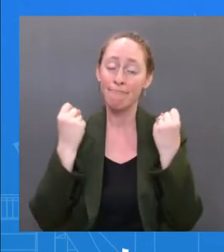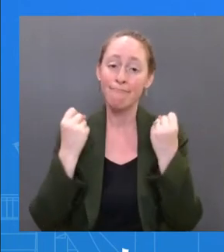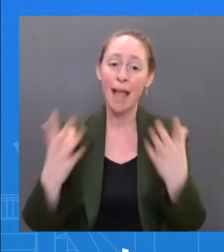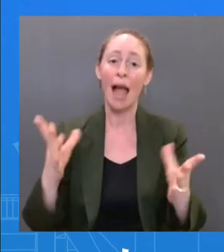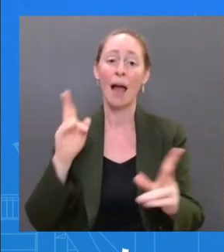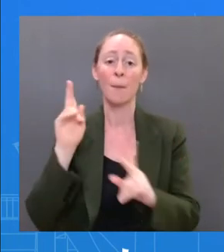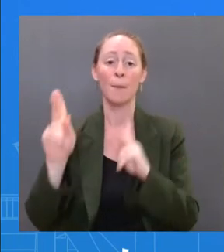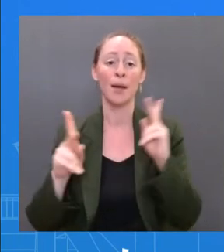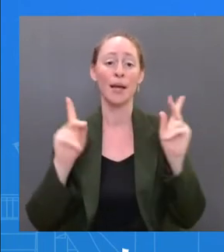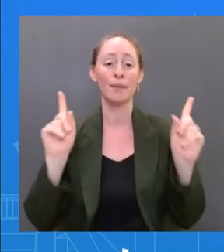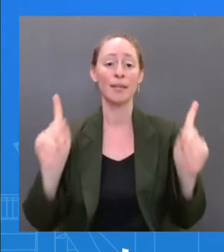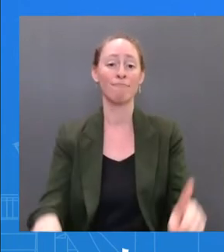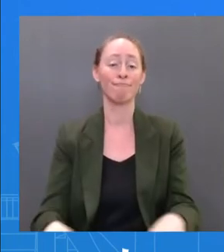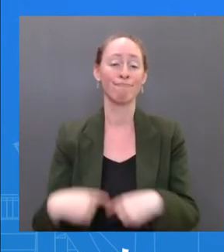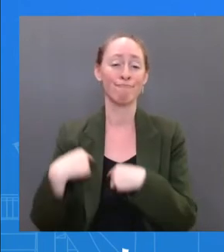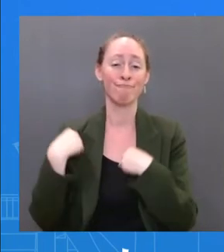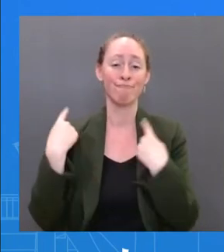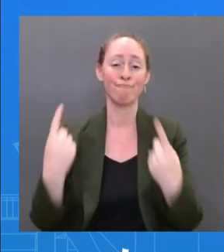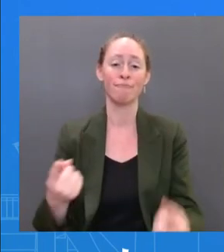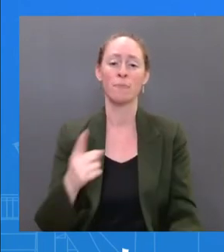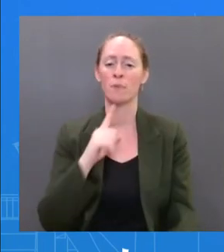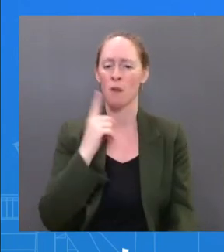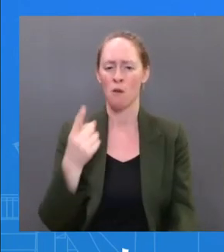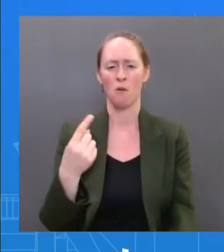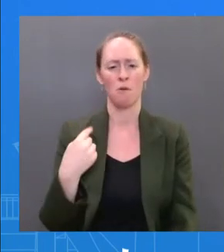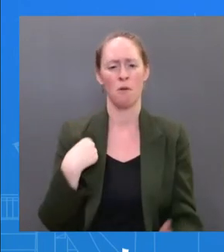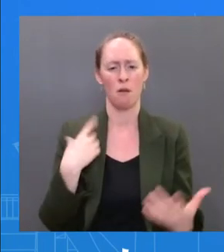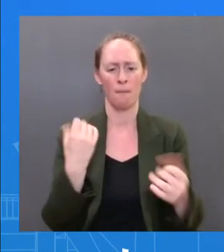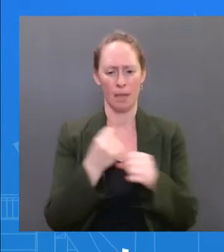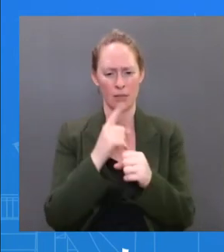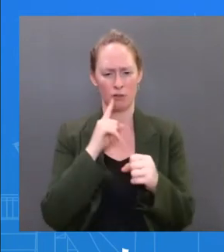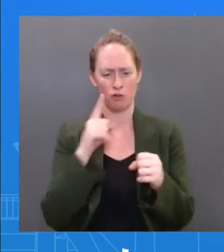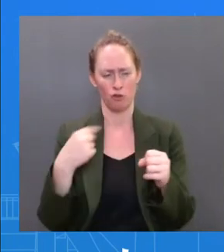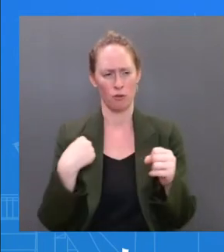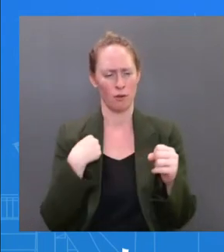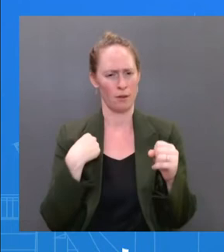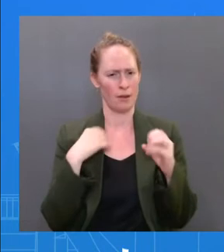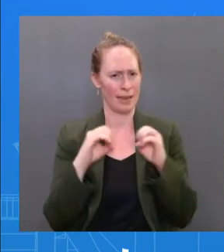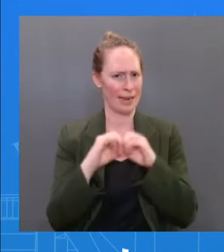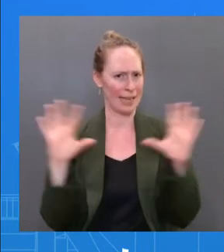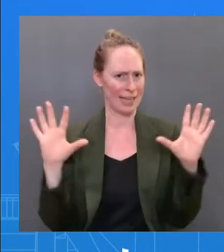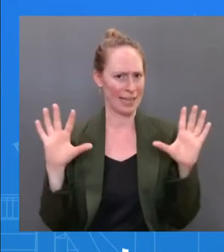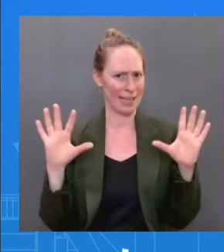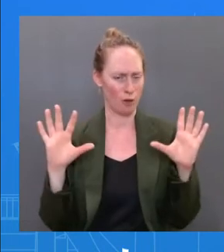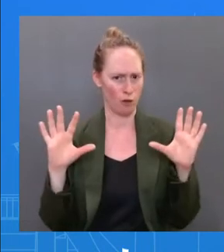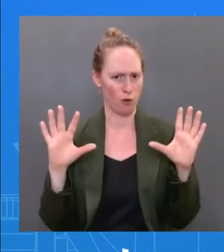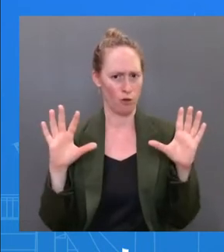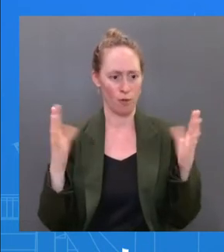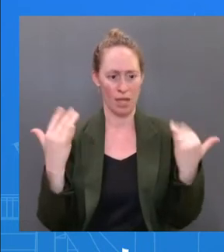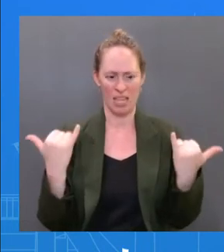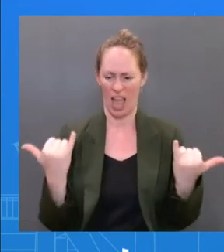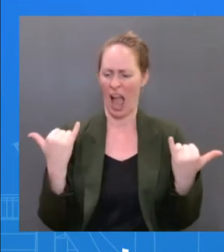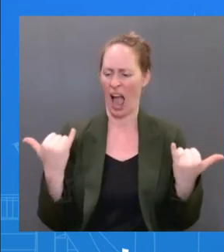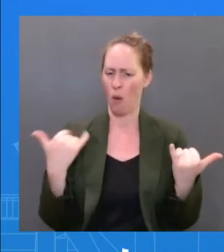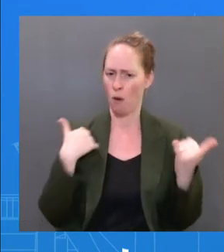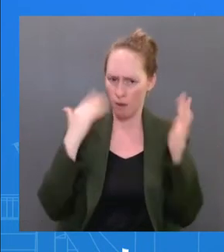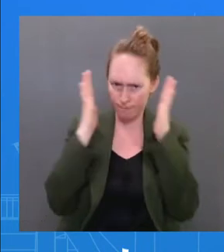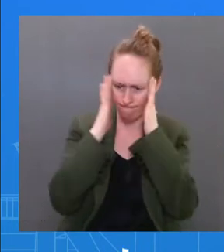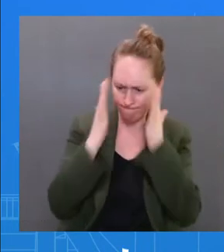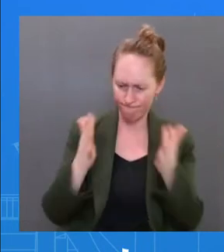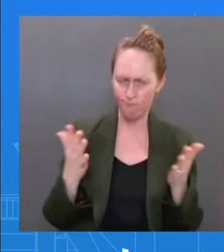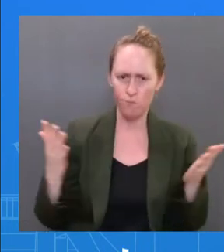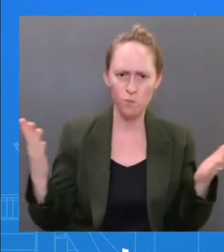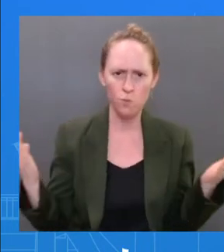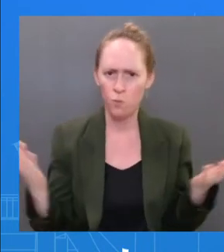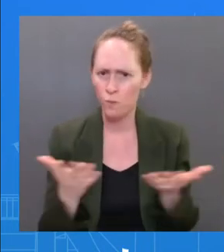again, the here and now. Like, right now, we are explaining to you how he's feeling, how